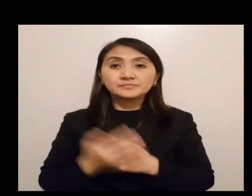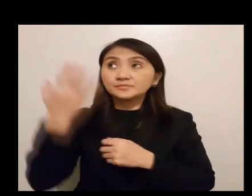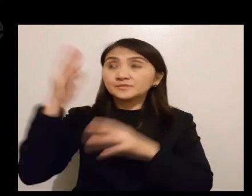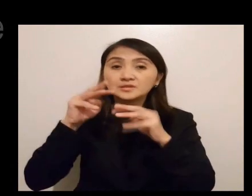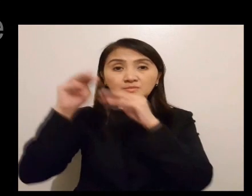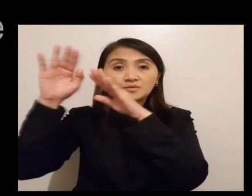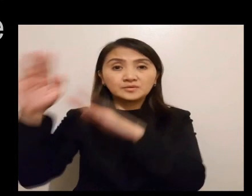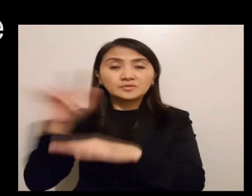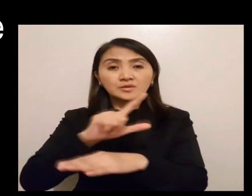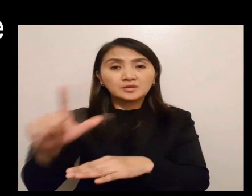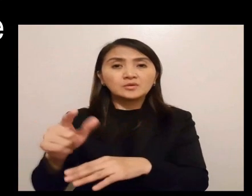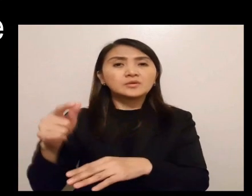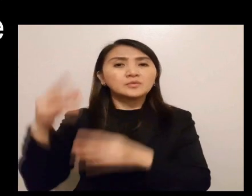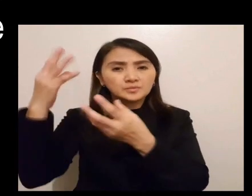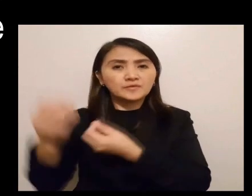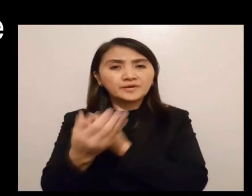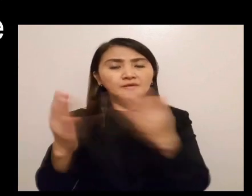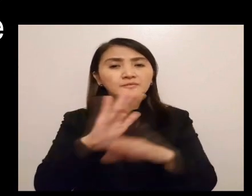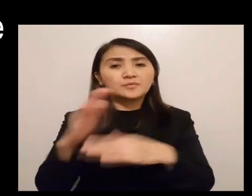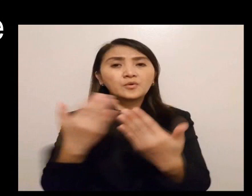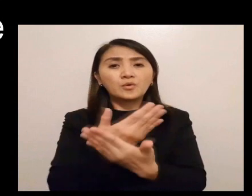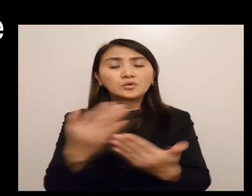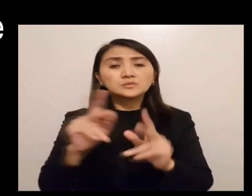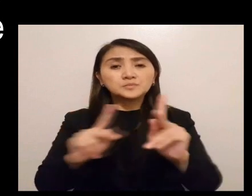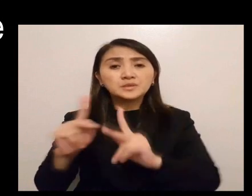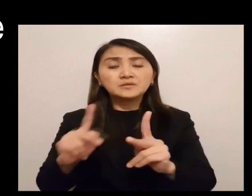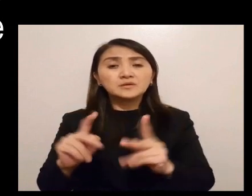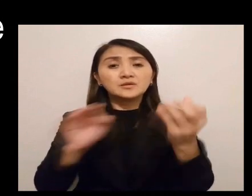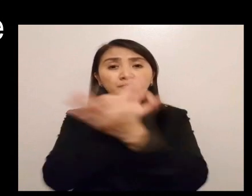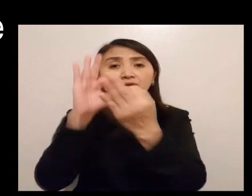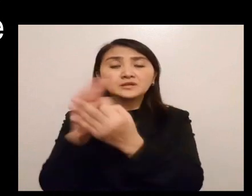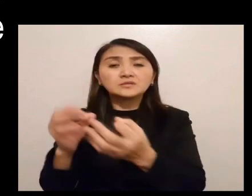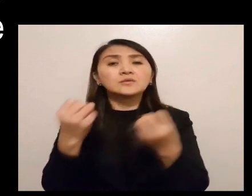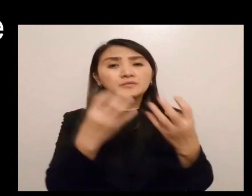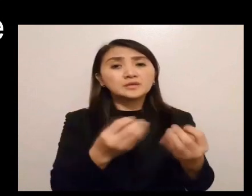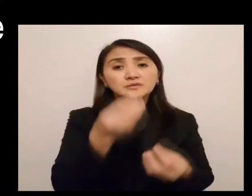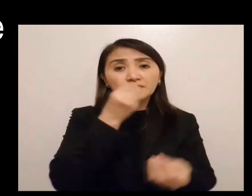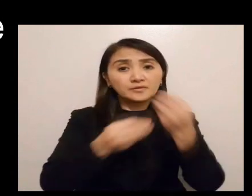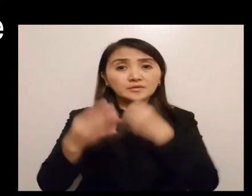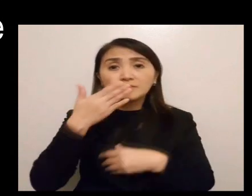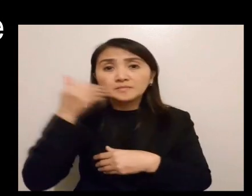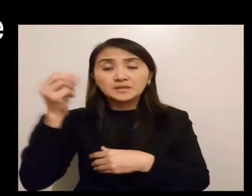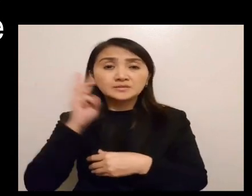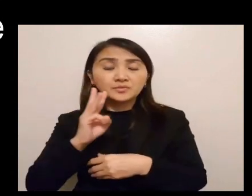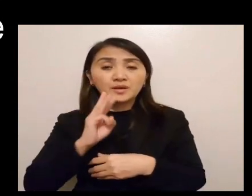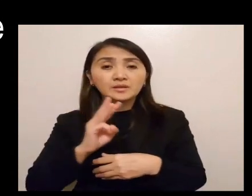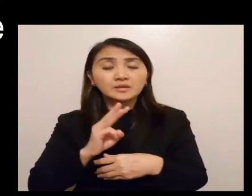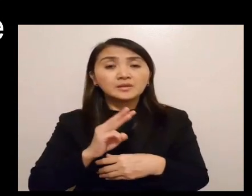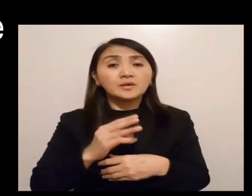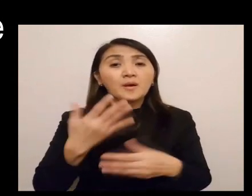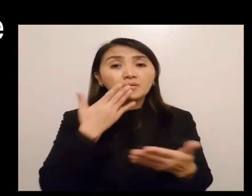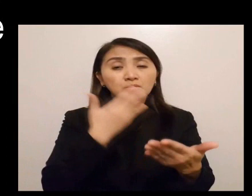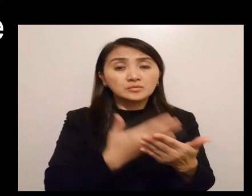Isaiah. On this mountain the Lord of hosts will provide for all peoples a feast of rich food and choice